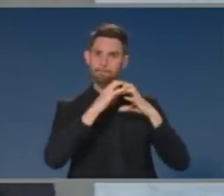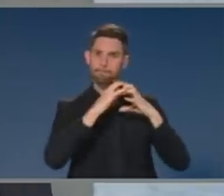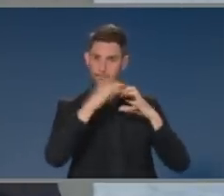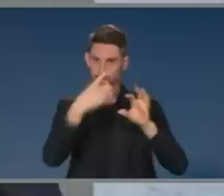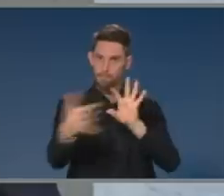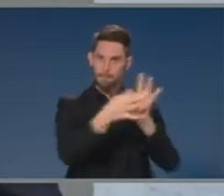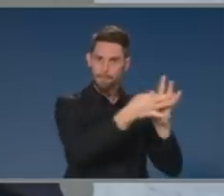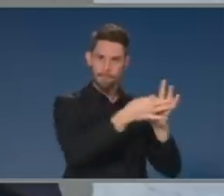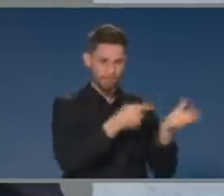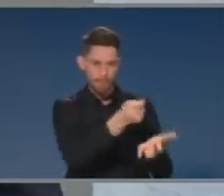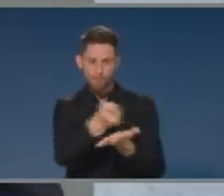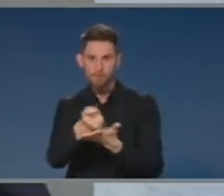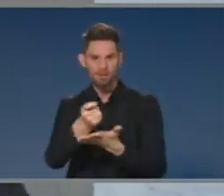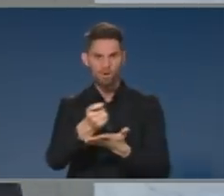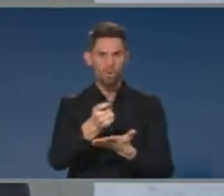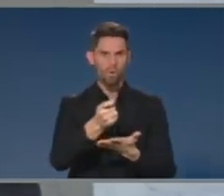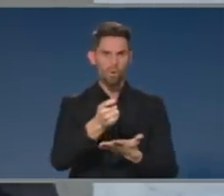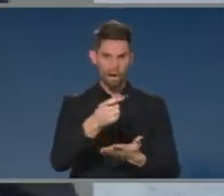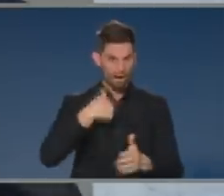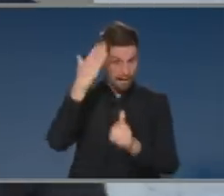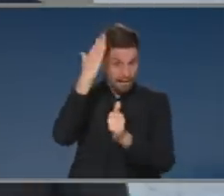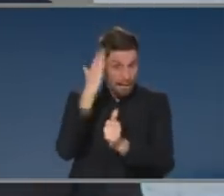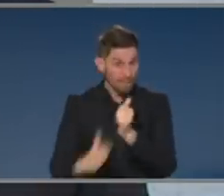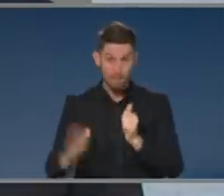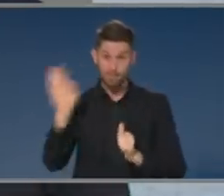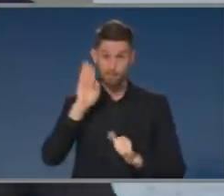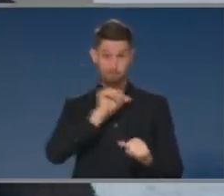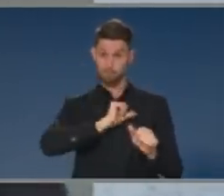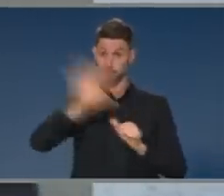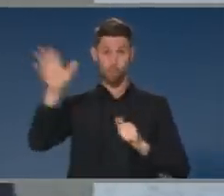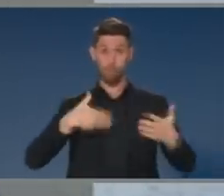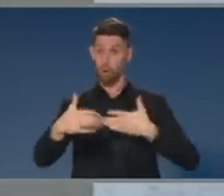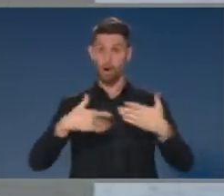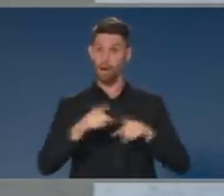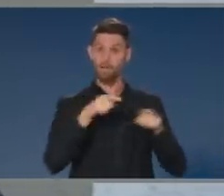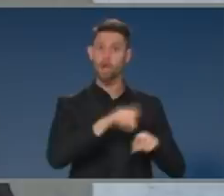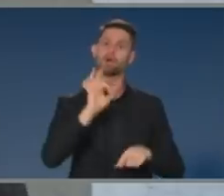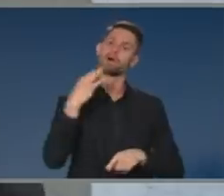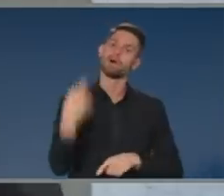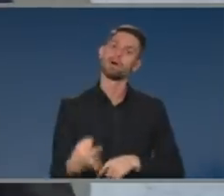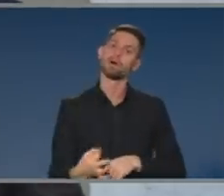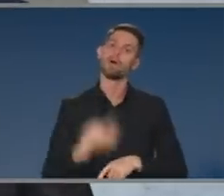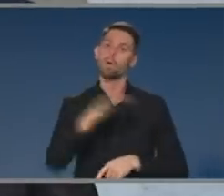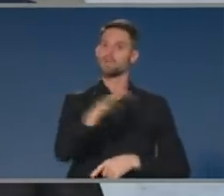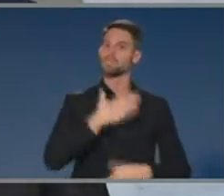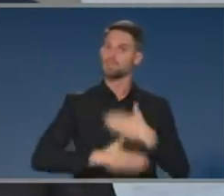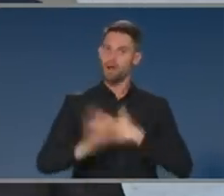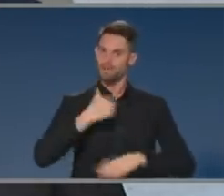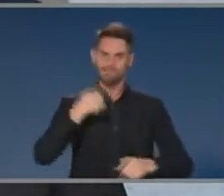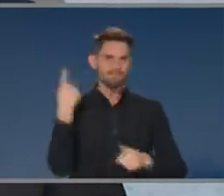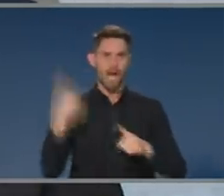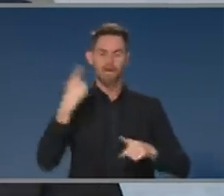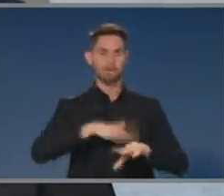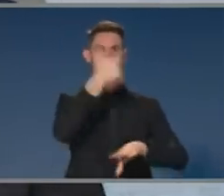the likes of this country, the likes of which the country has never seen before. And so, of course, there will be some things to sort out.